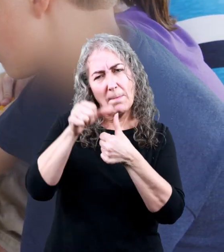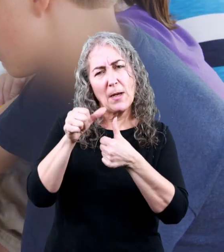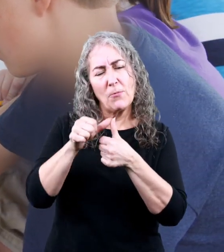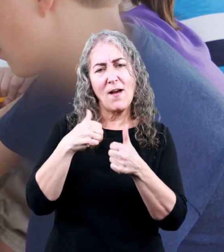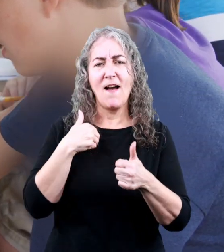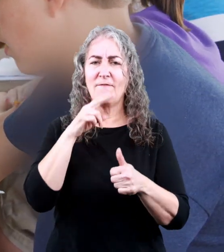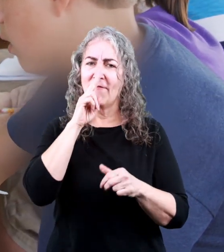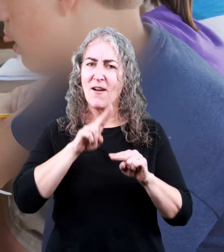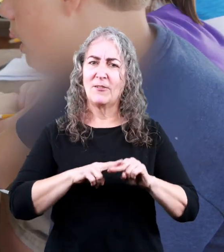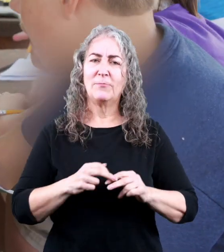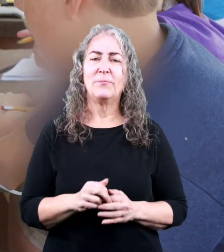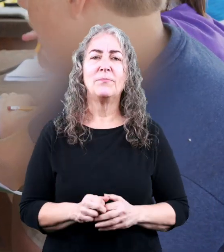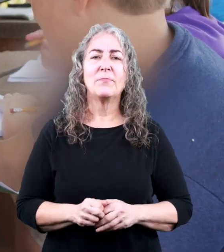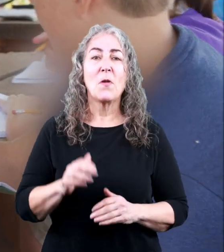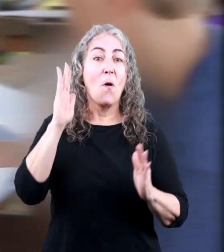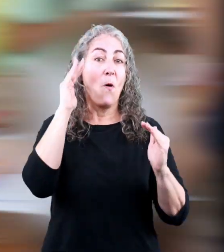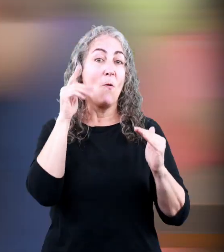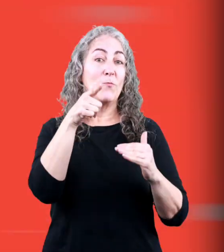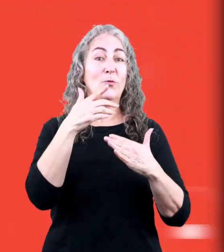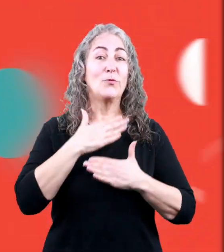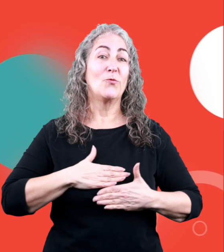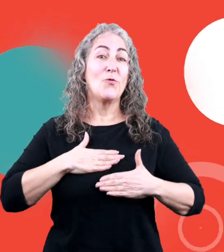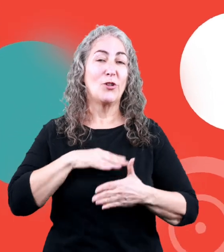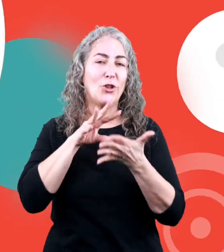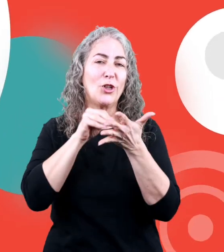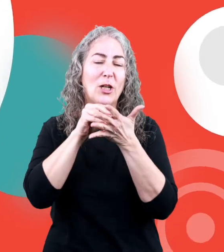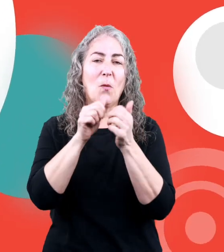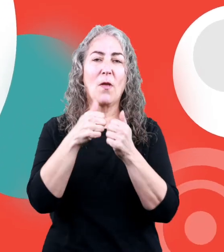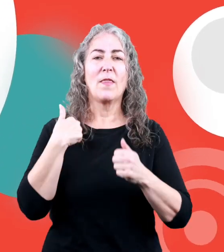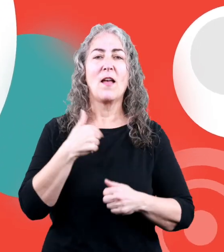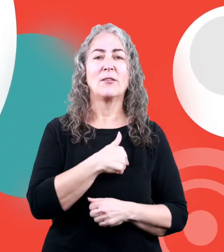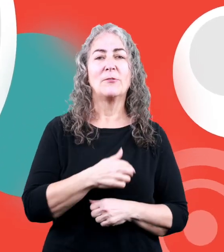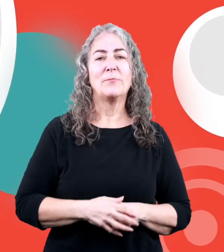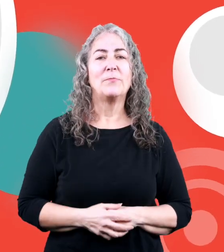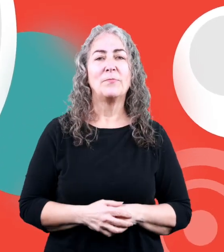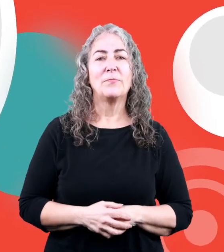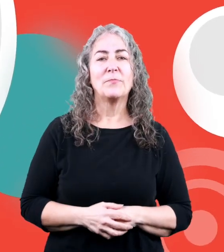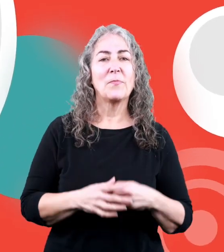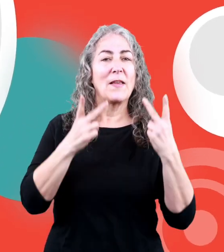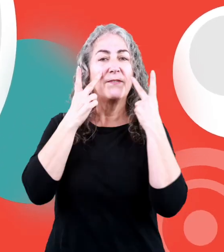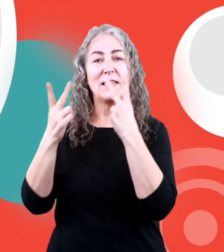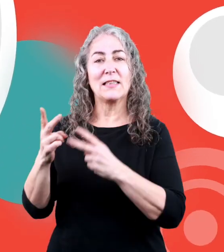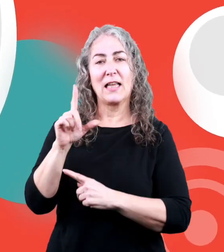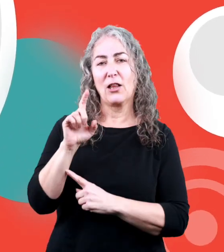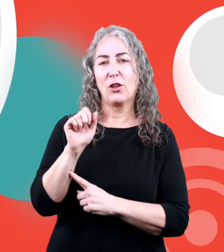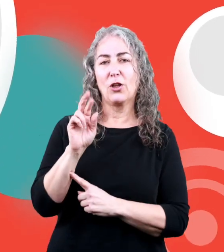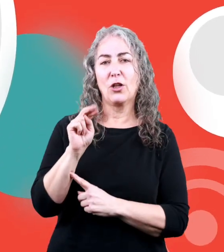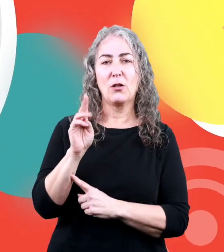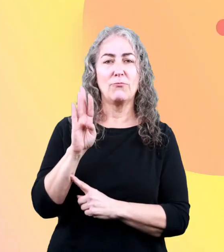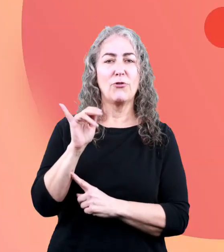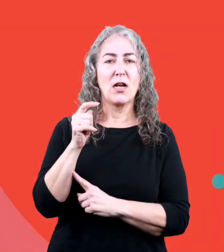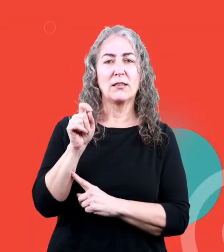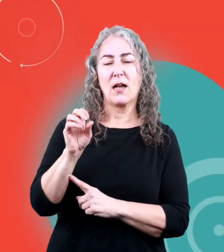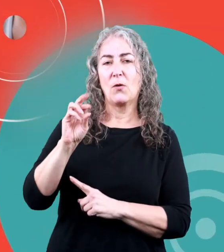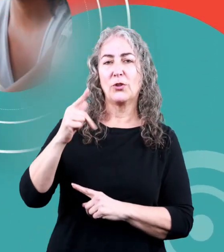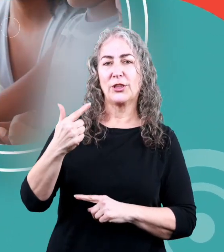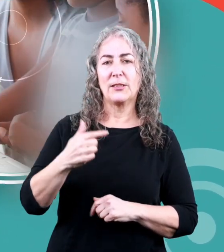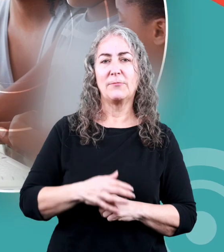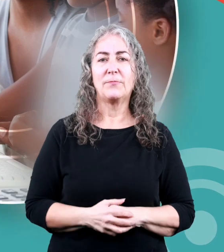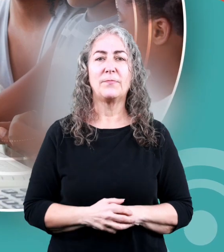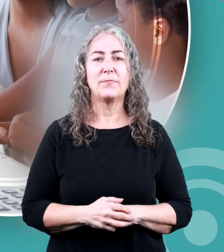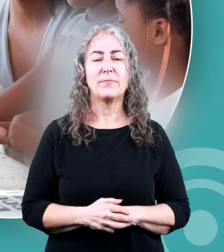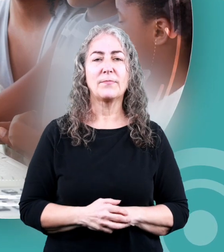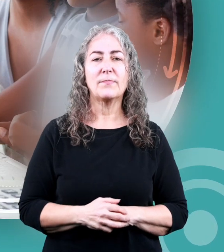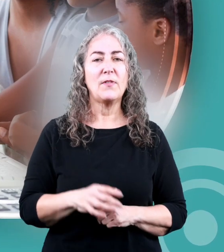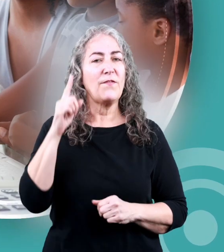always remember to have fun! Hope you had fun learning with us! Visit us at LearnBright